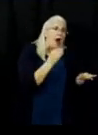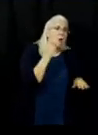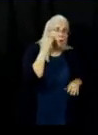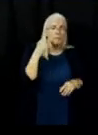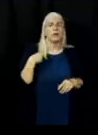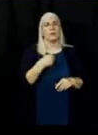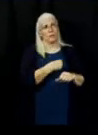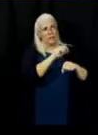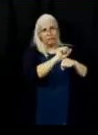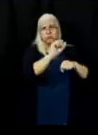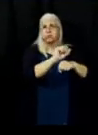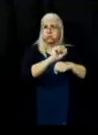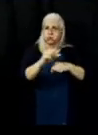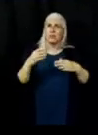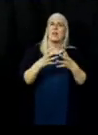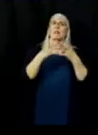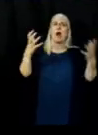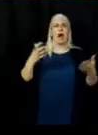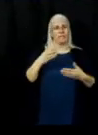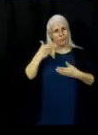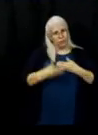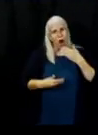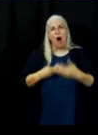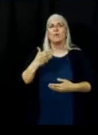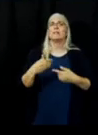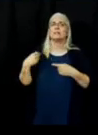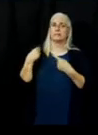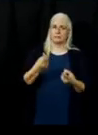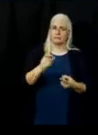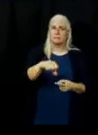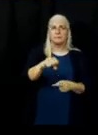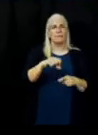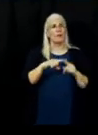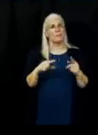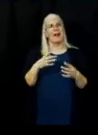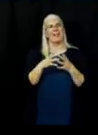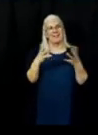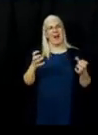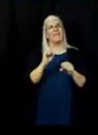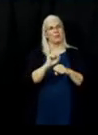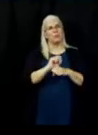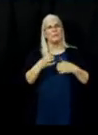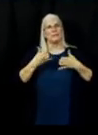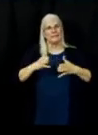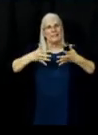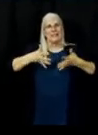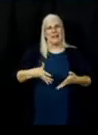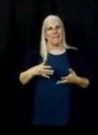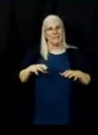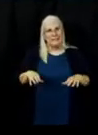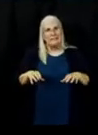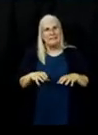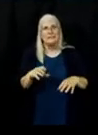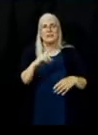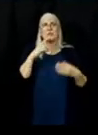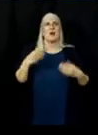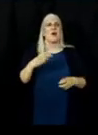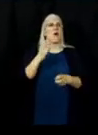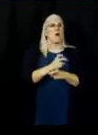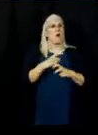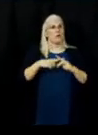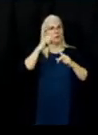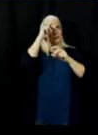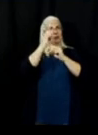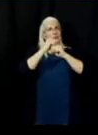there's still a lot of work to be done. It's kind of hard to wrap our heads. At I know for me it is around a 220,000 acre